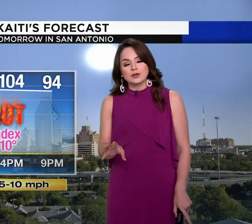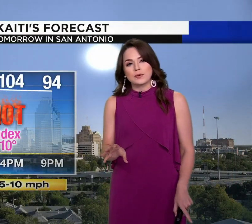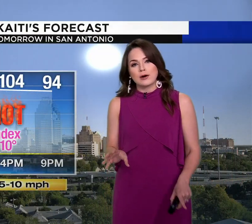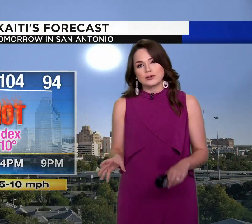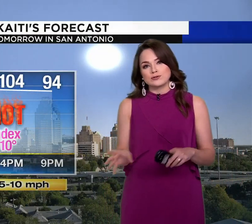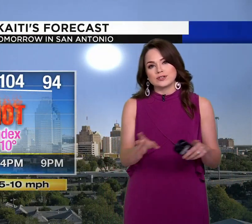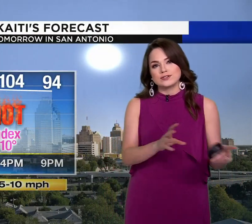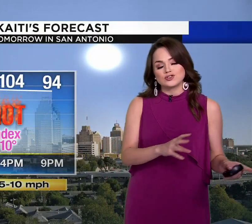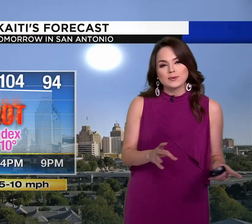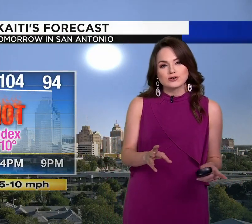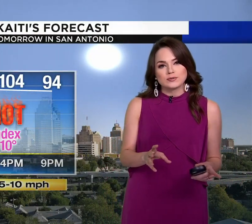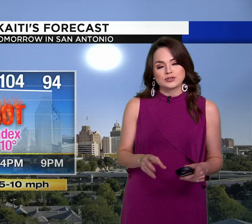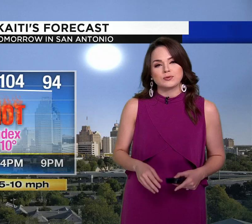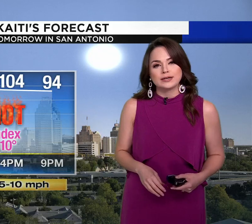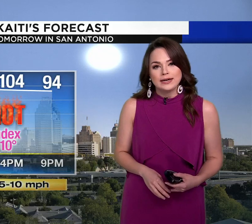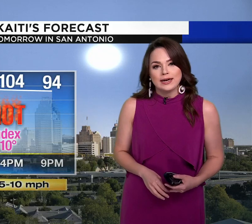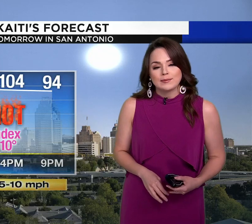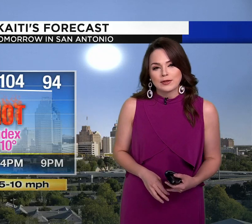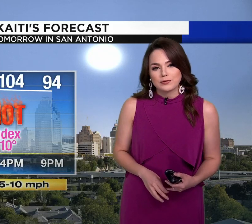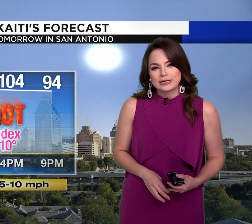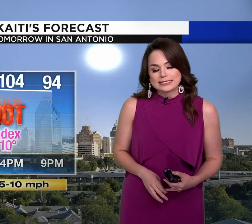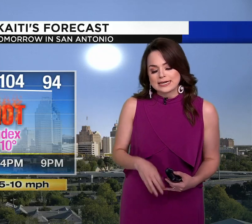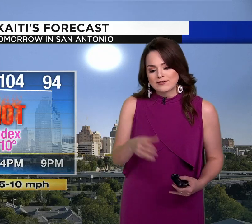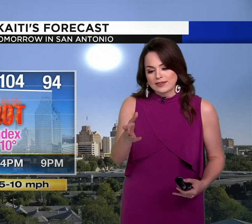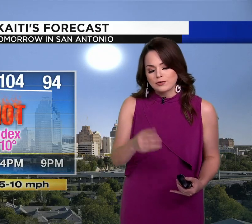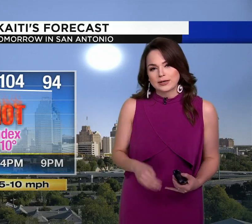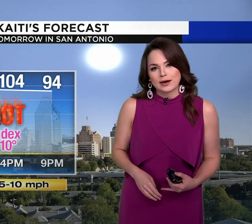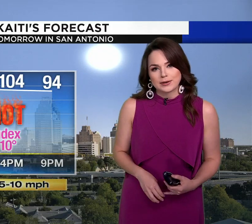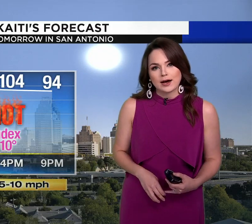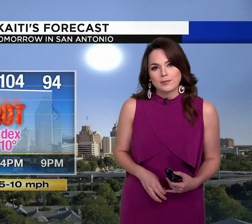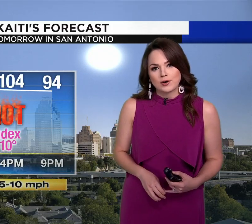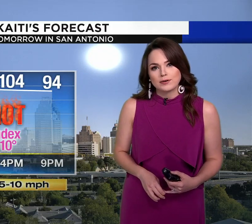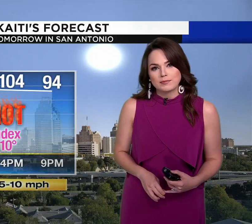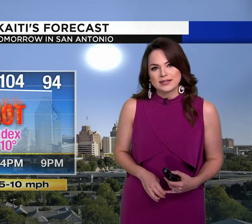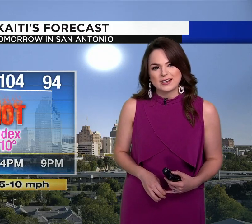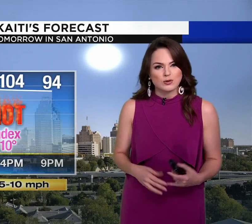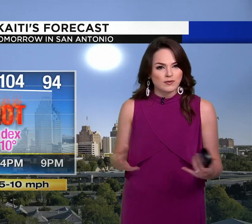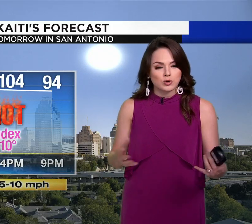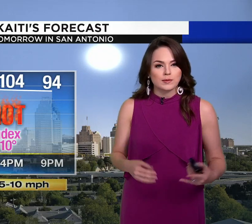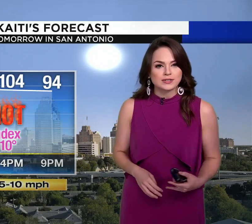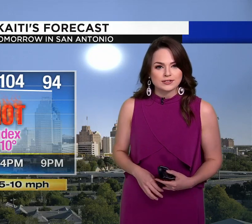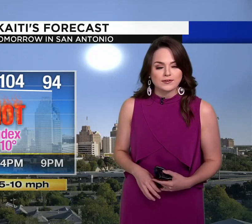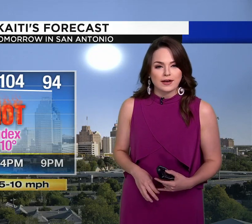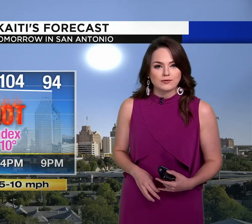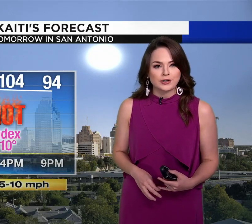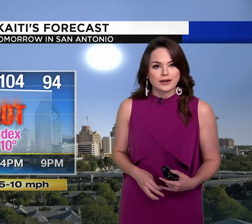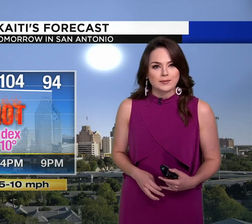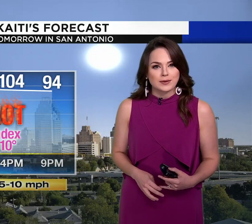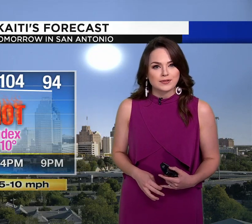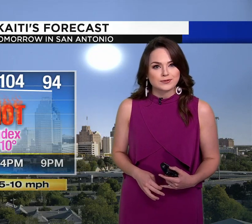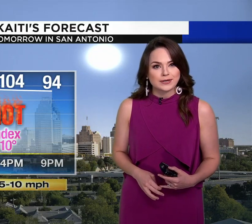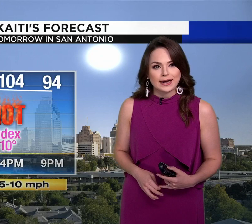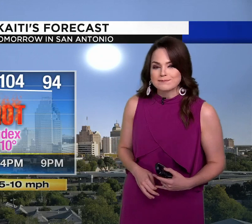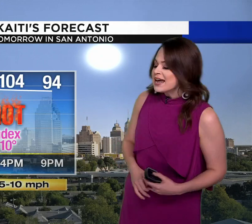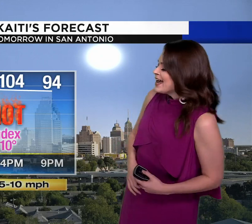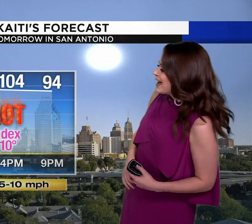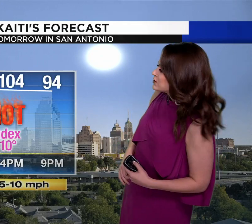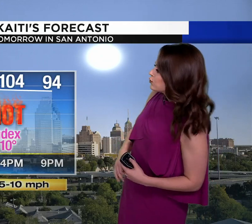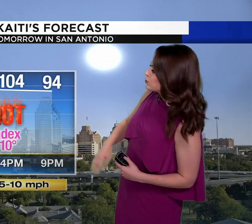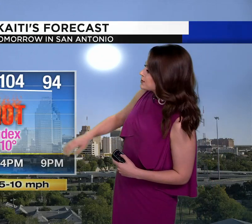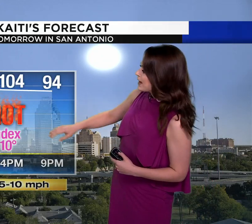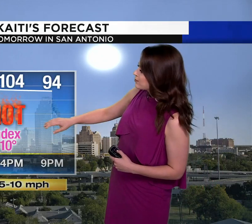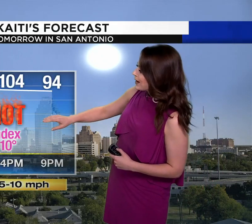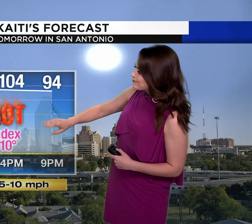there to limit your power uses, especially between about 3 and 7. That will be coming up on Monday. We'll have more updates on that for you coming up this weekend.